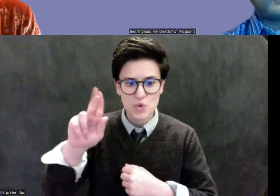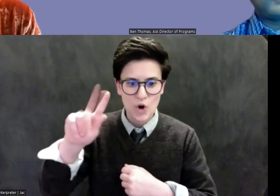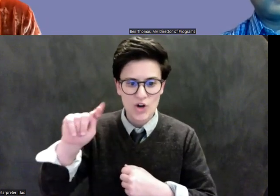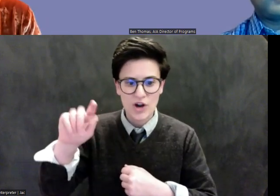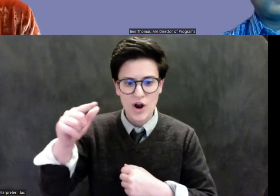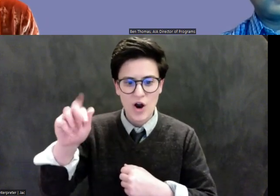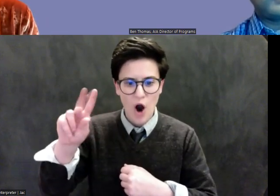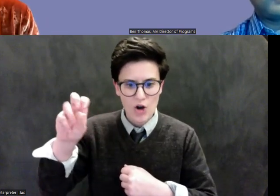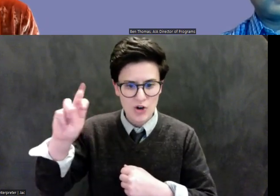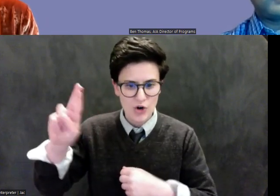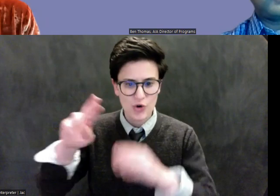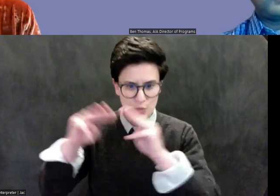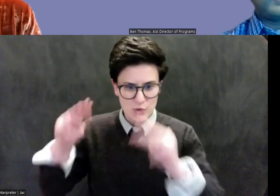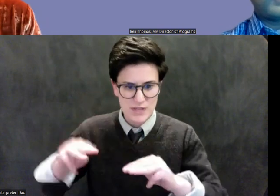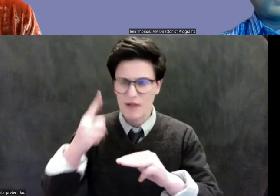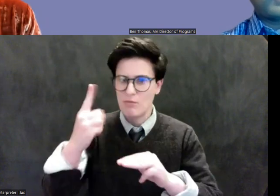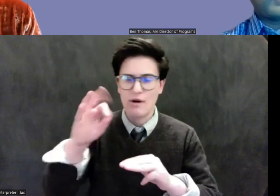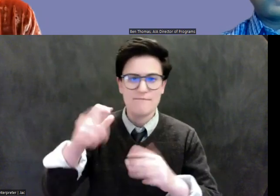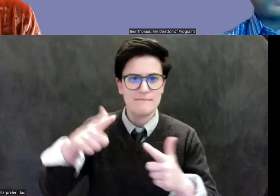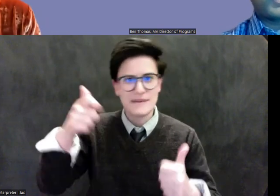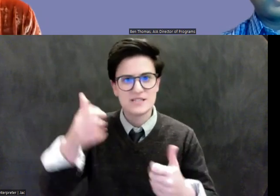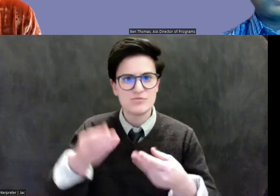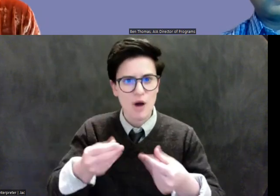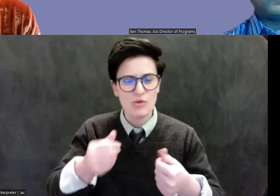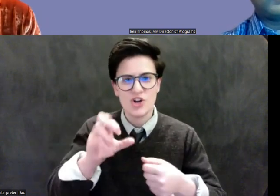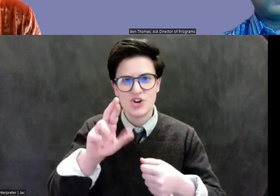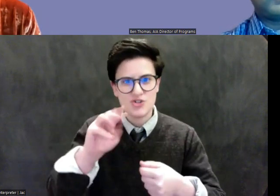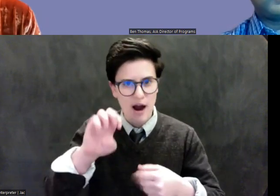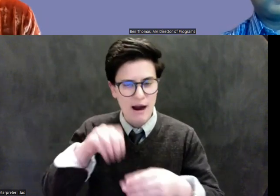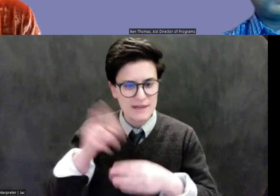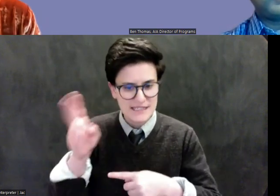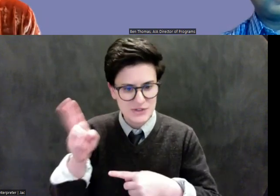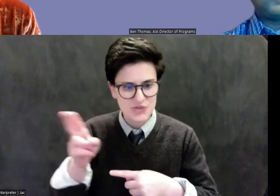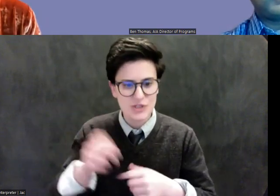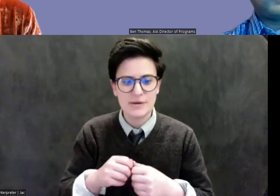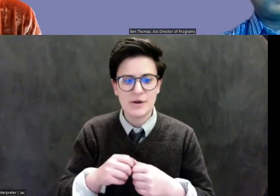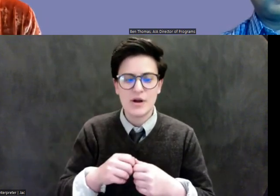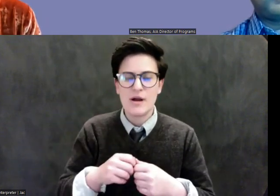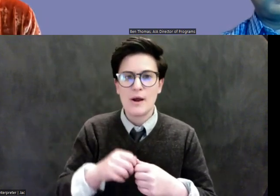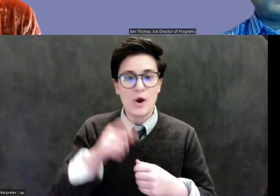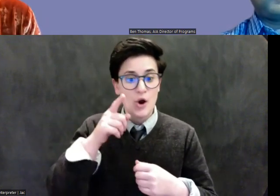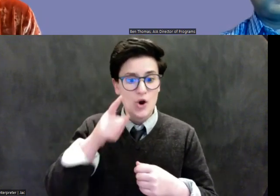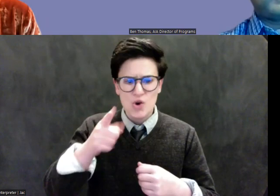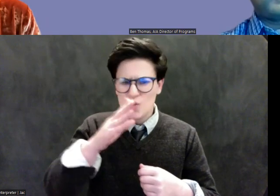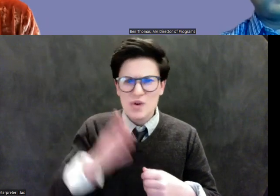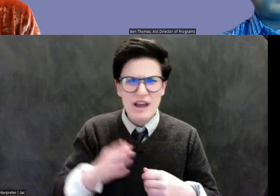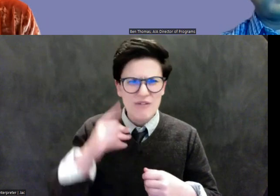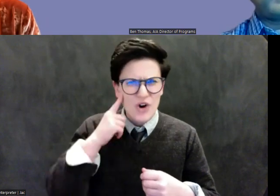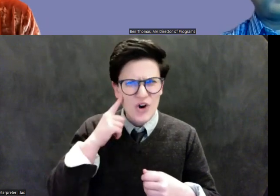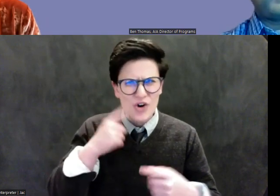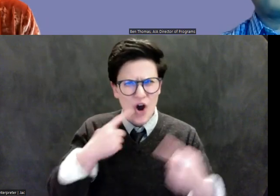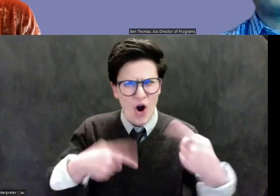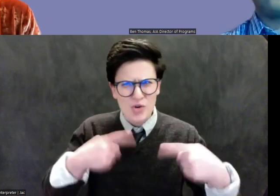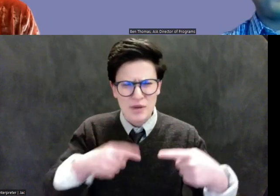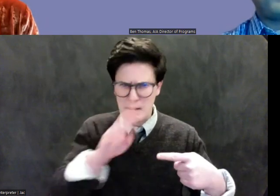certainly the largest art crime in history, and yet have never heard an argument that a Boston museum should, you know, be sending their